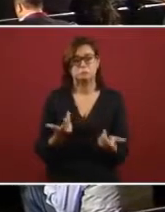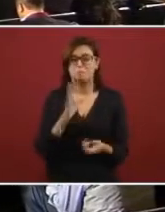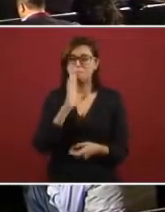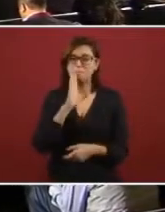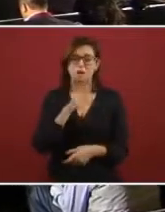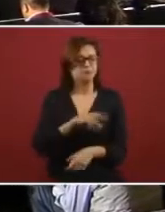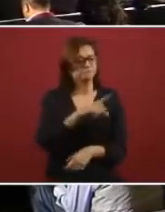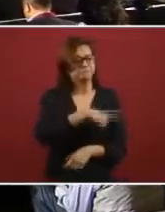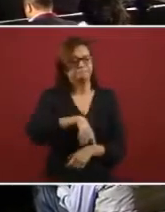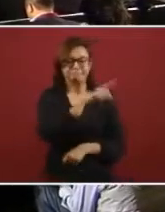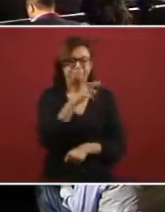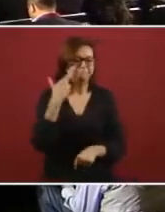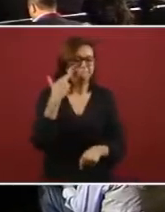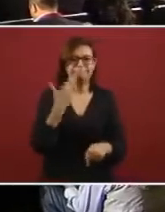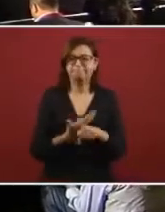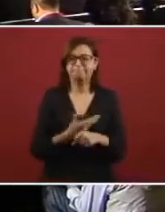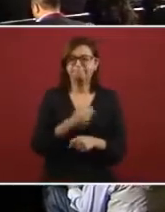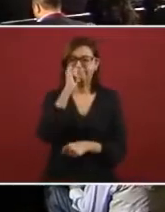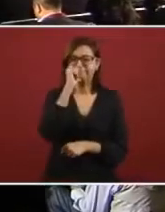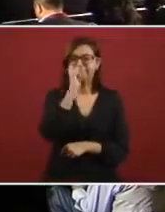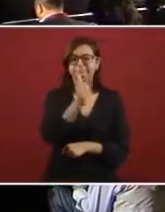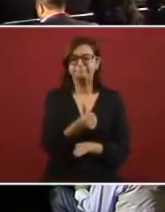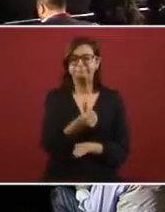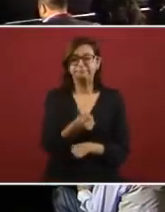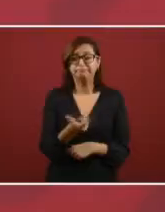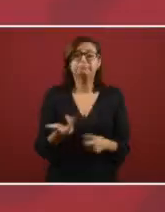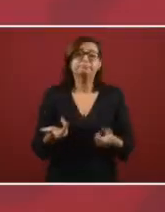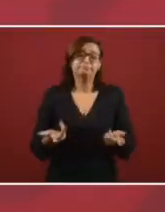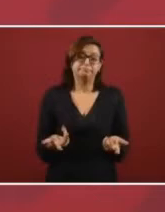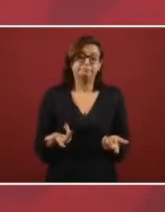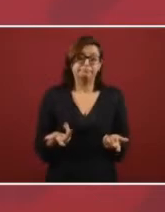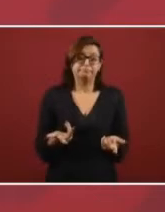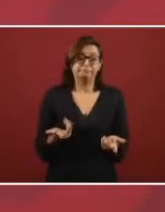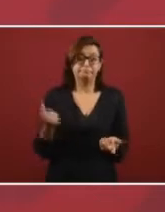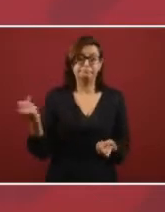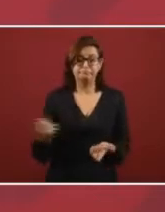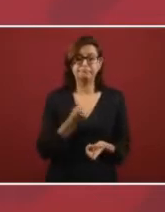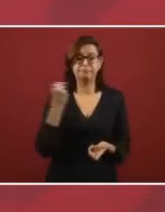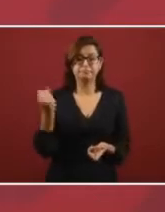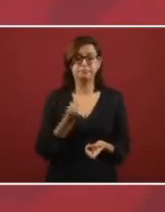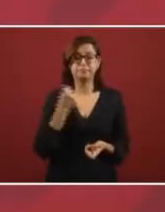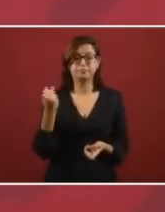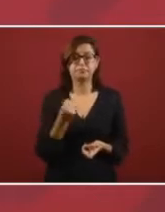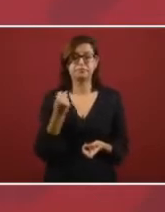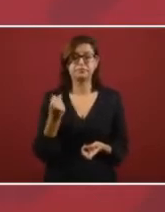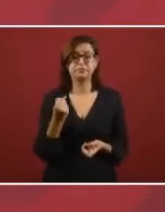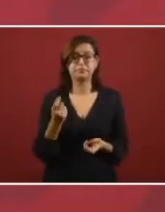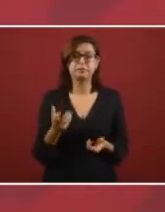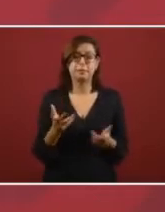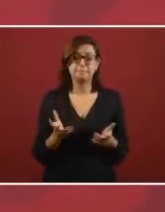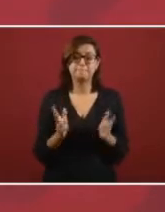very irresponsible what they did but fortunately now